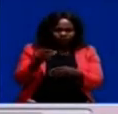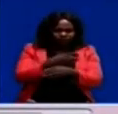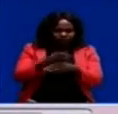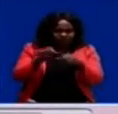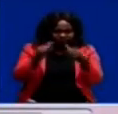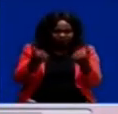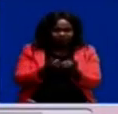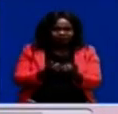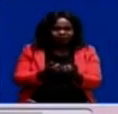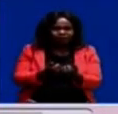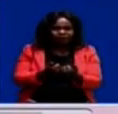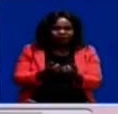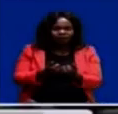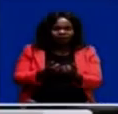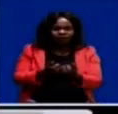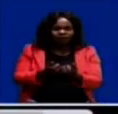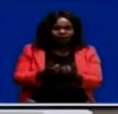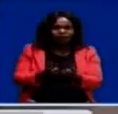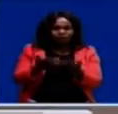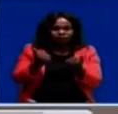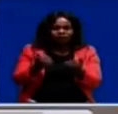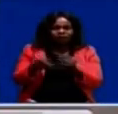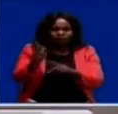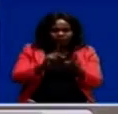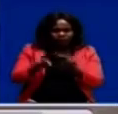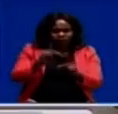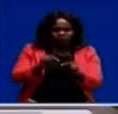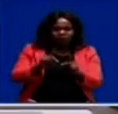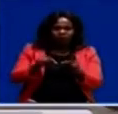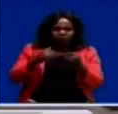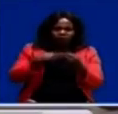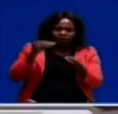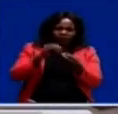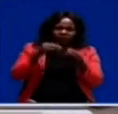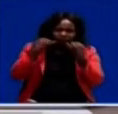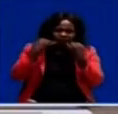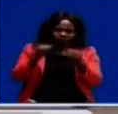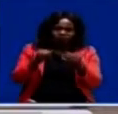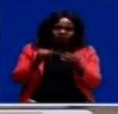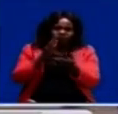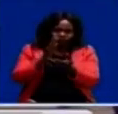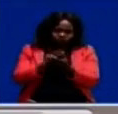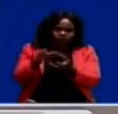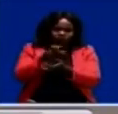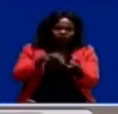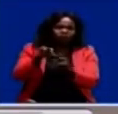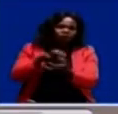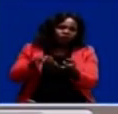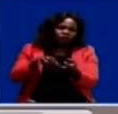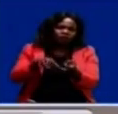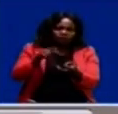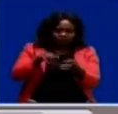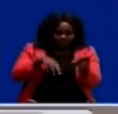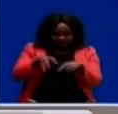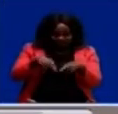Desk Officer, Gift Kabaye, wants traders to be well-braced with information to avoid inconveniences. This is in